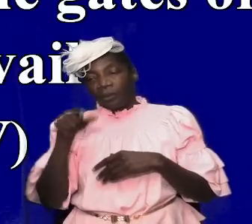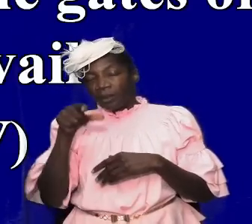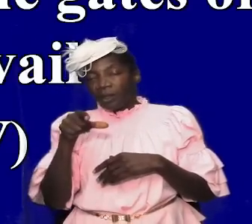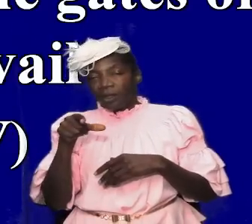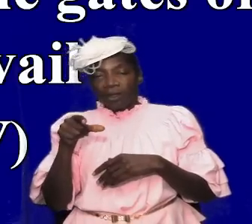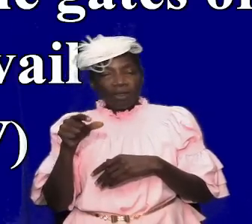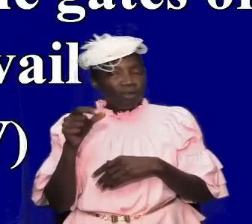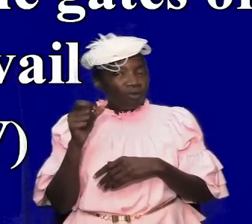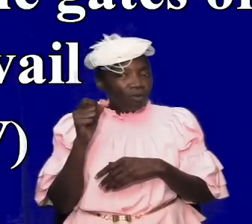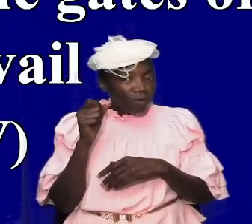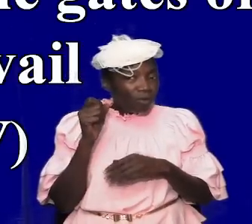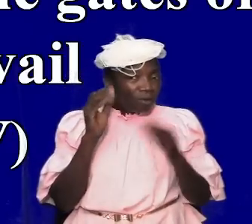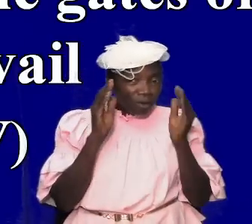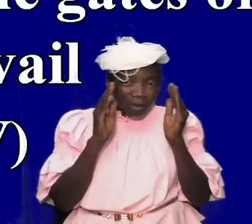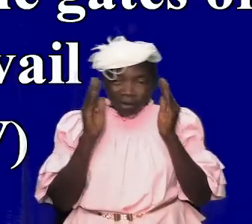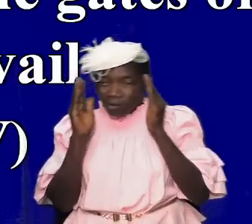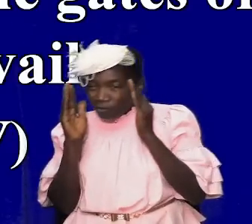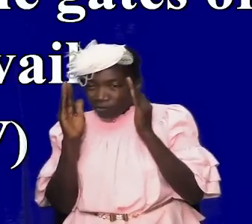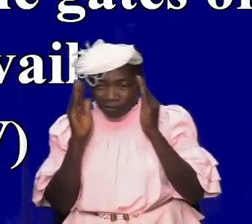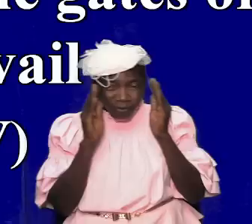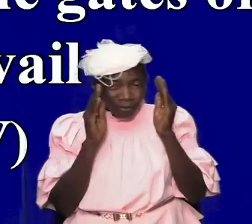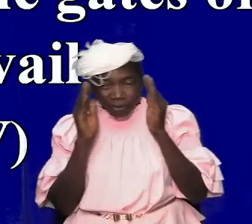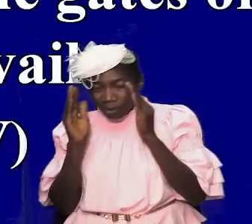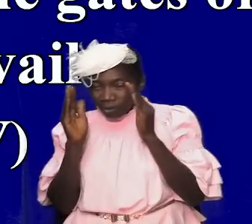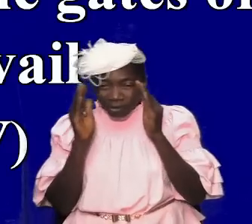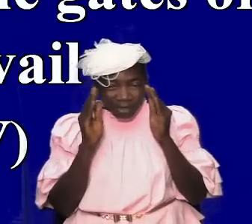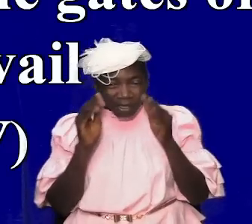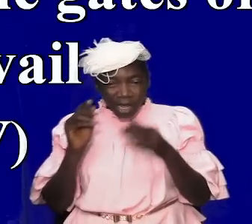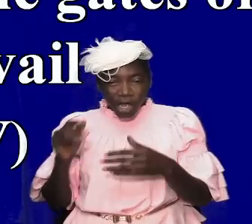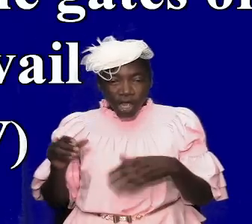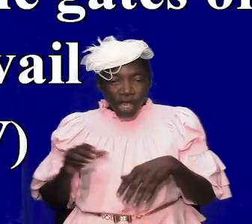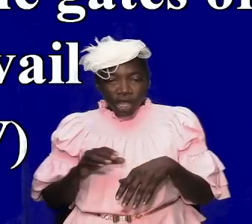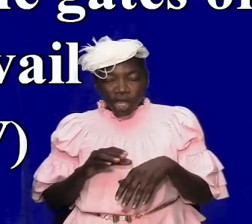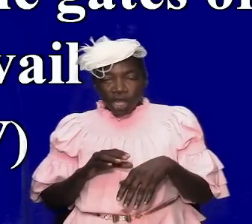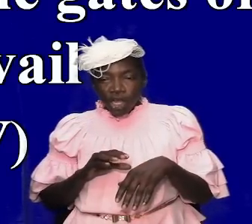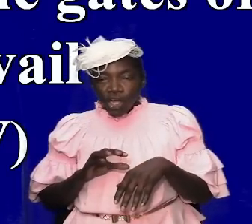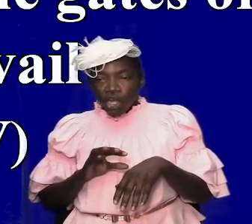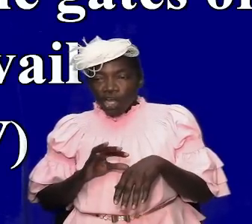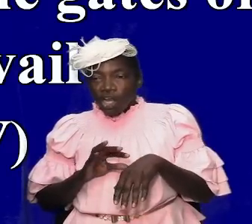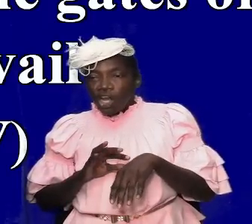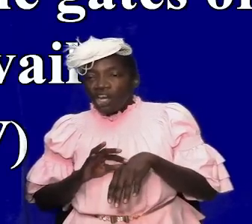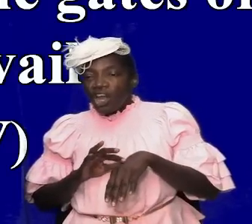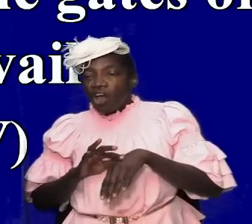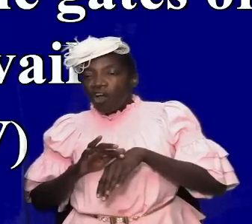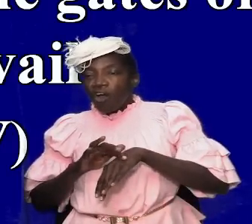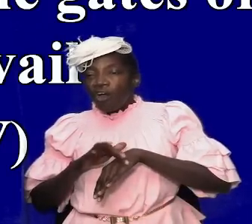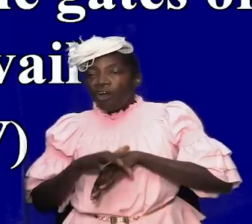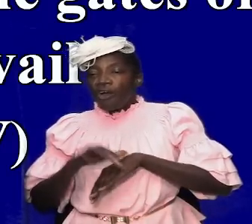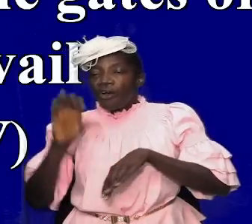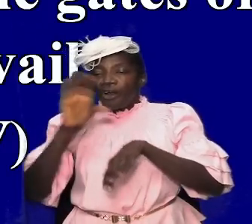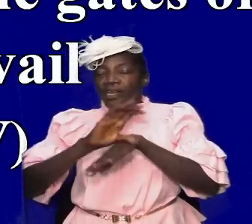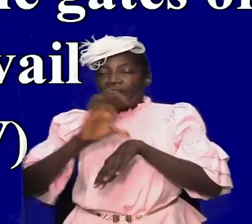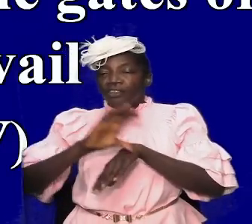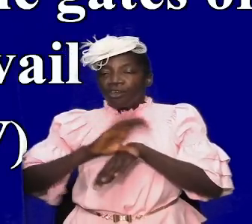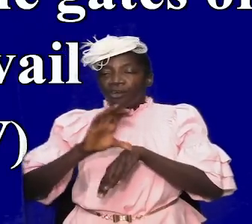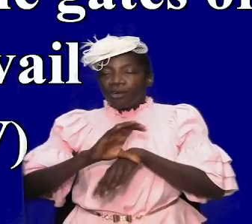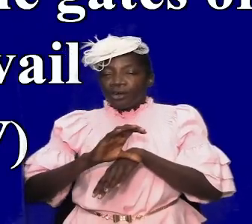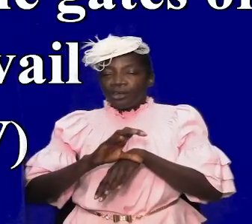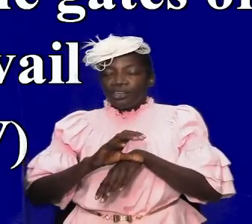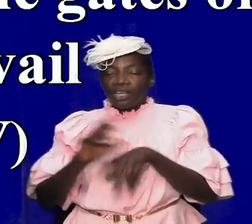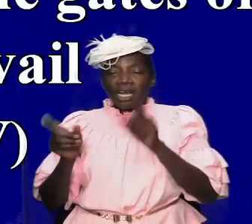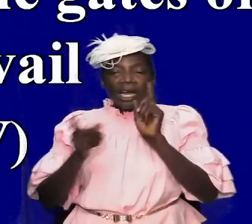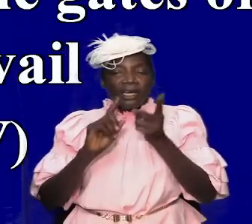treatment of the early church fathers and how they describe what they have how they have